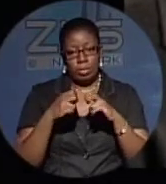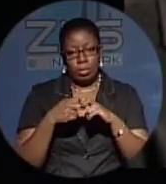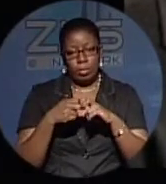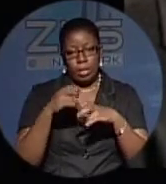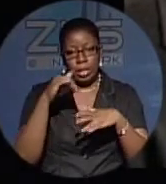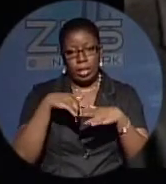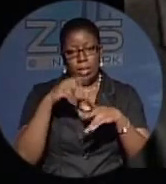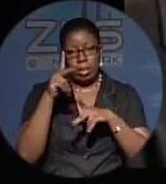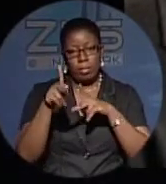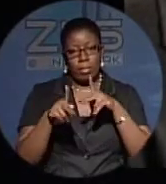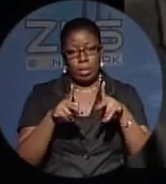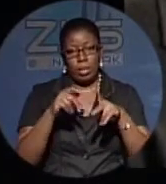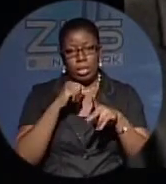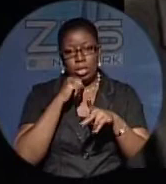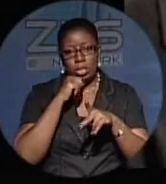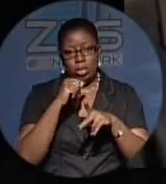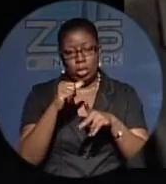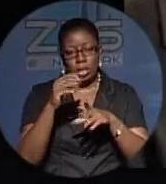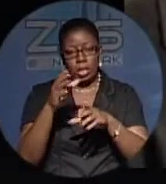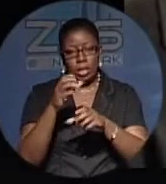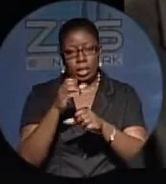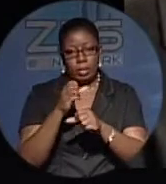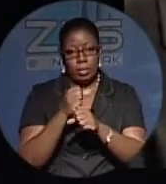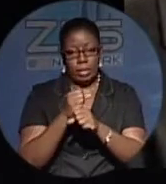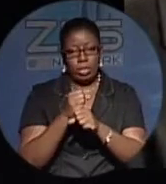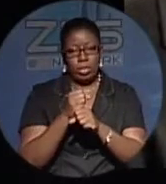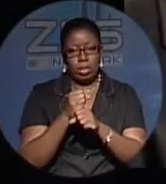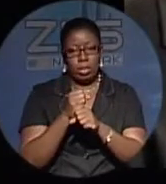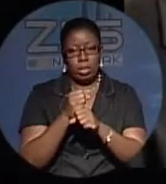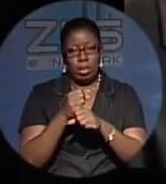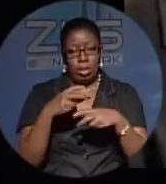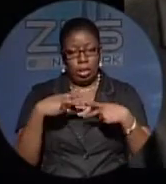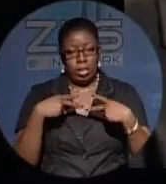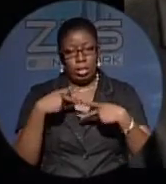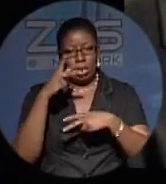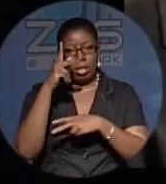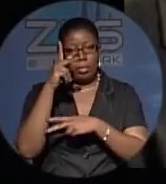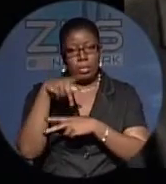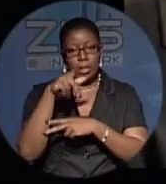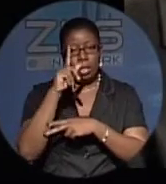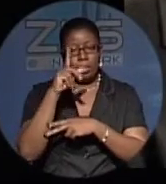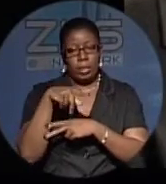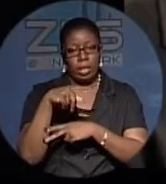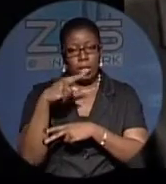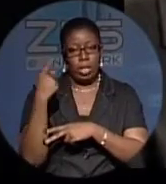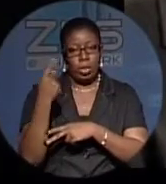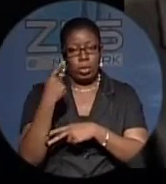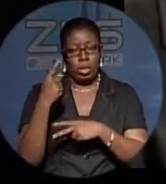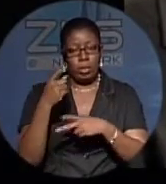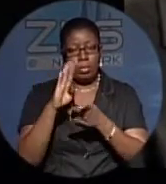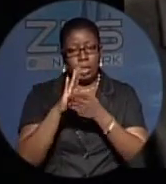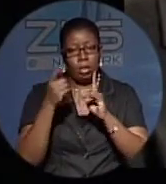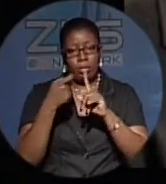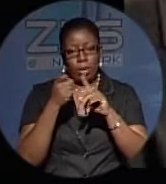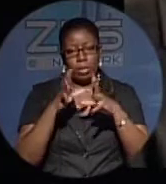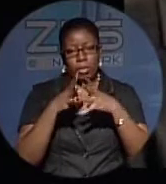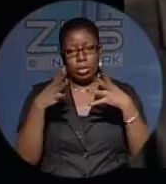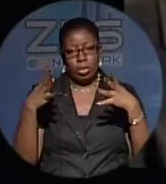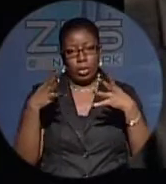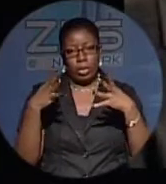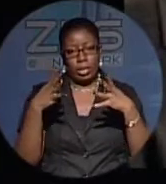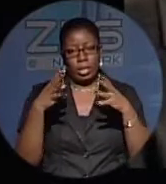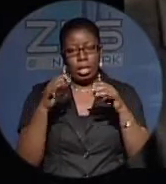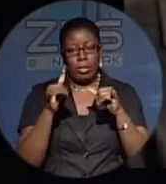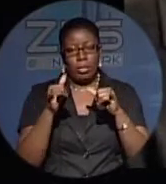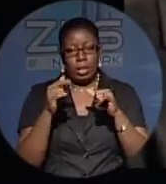public domain are not in the possession of the PLP and could have come only from the majority party. For the prime minister to